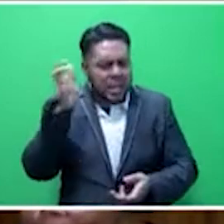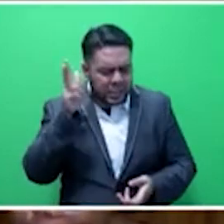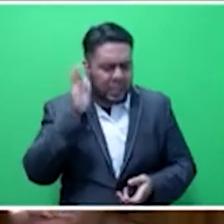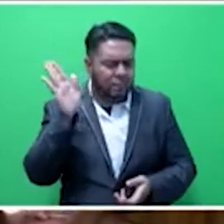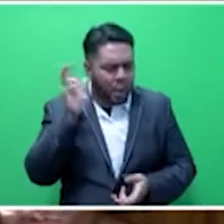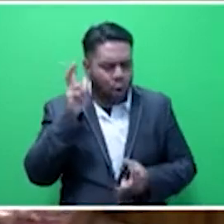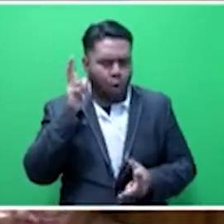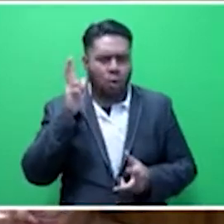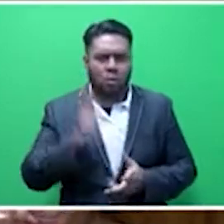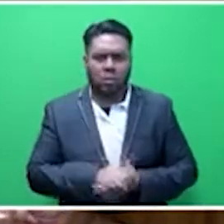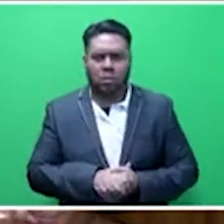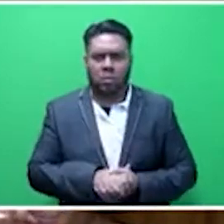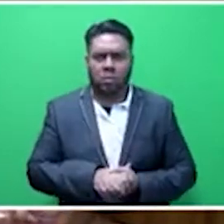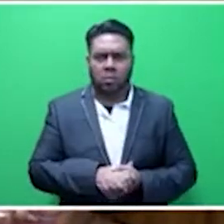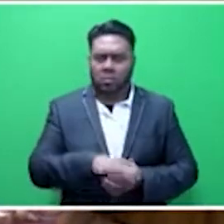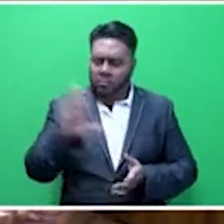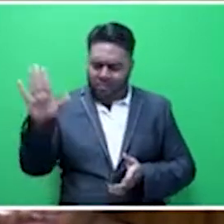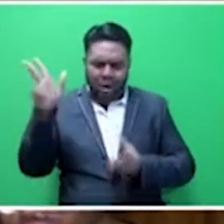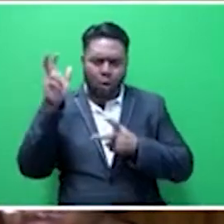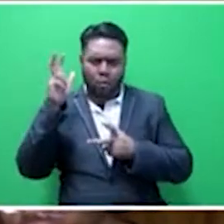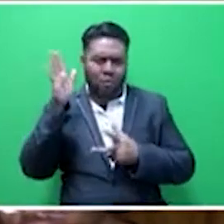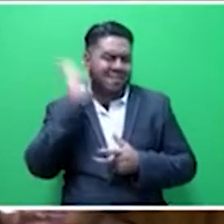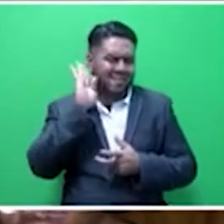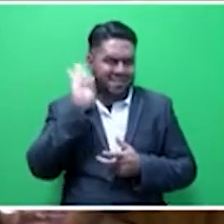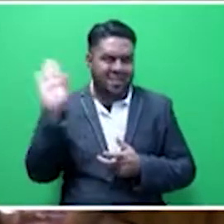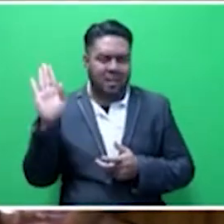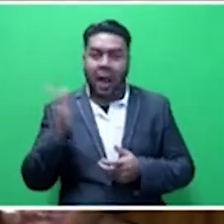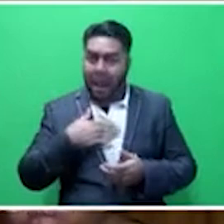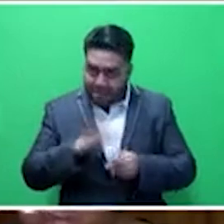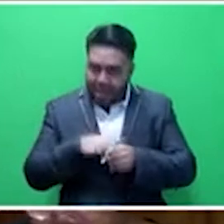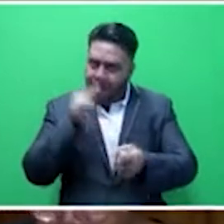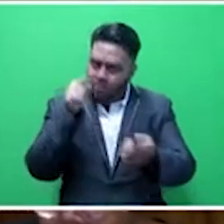Listen. Order. Order. Listen. I made a point.